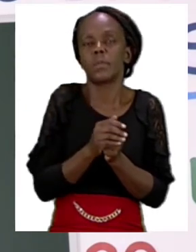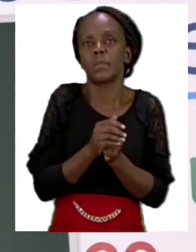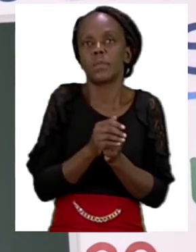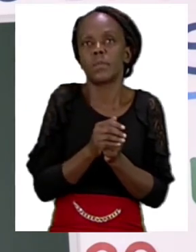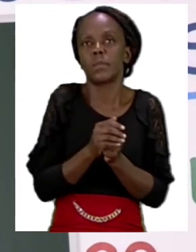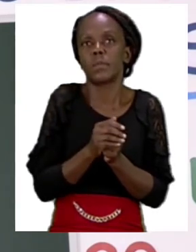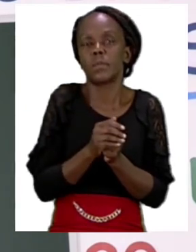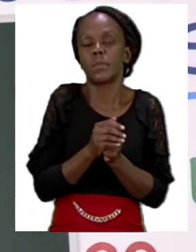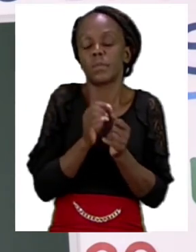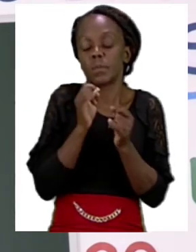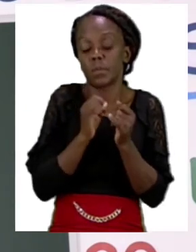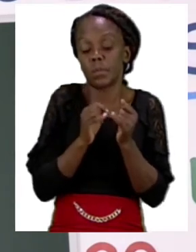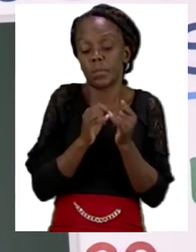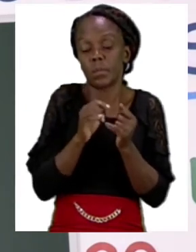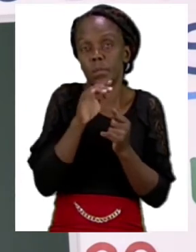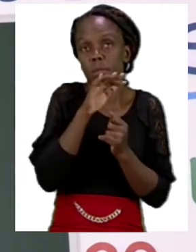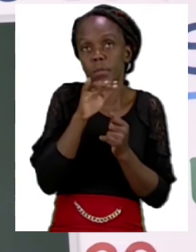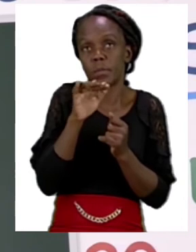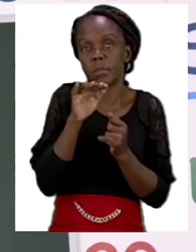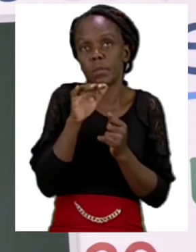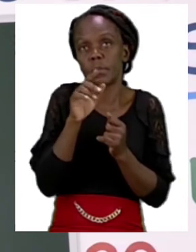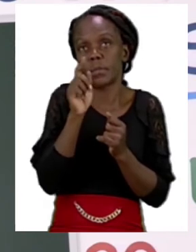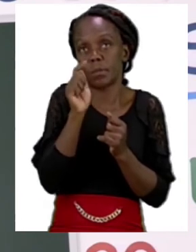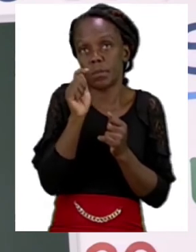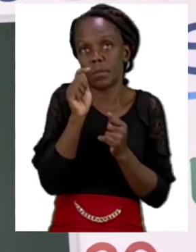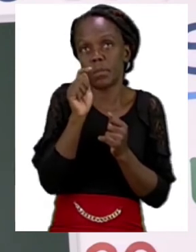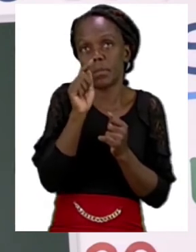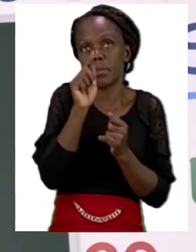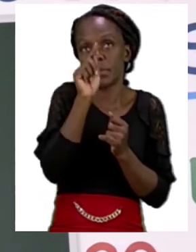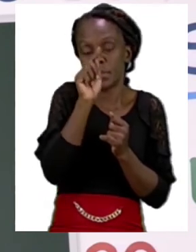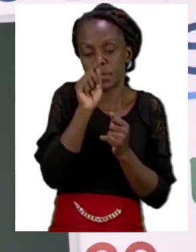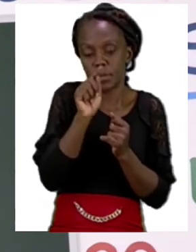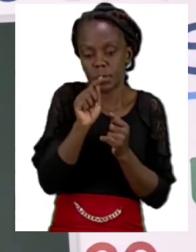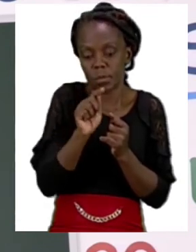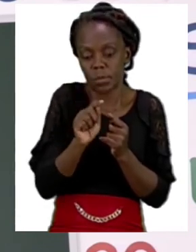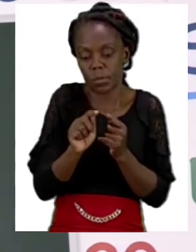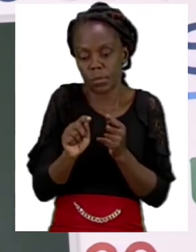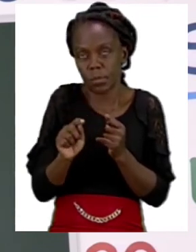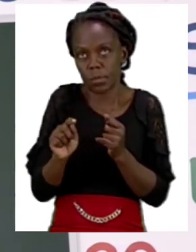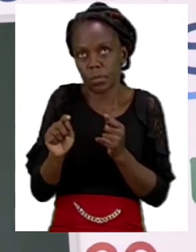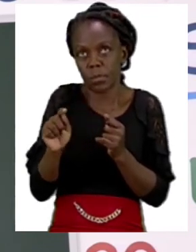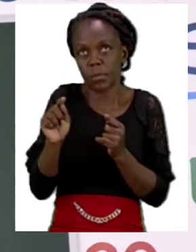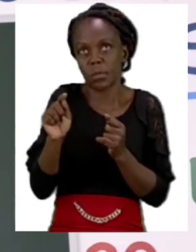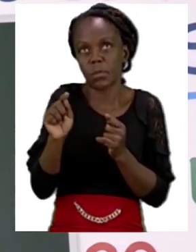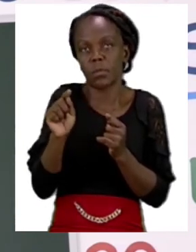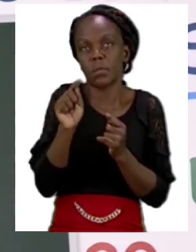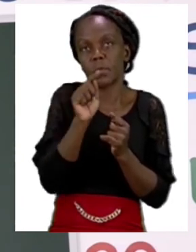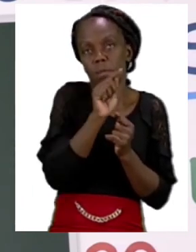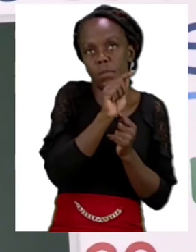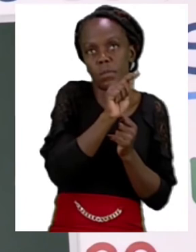and then the last letter has a flick down flick